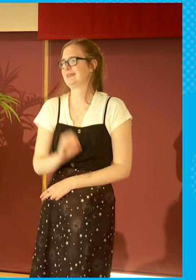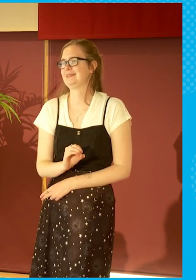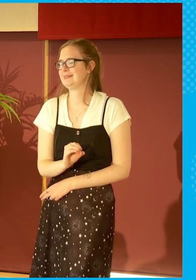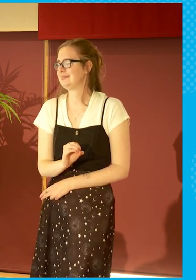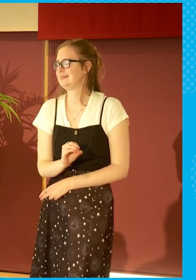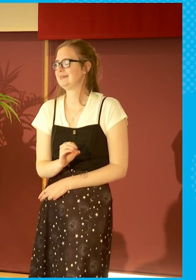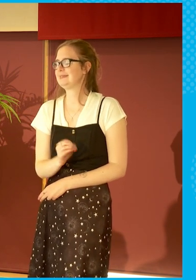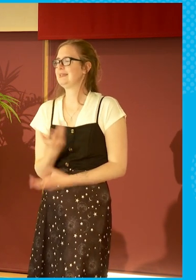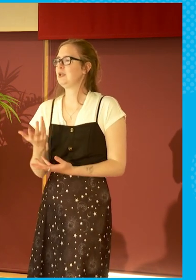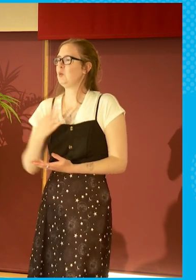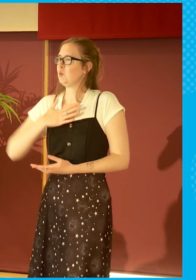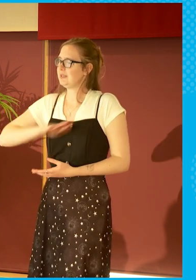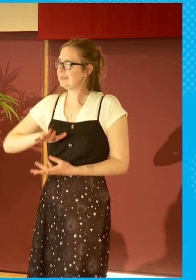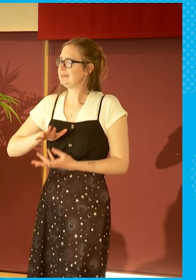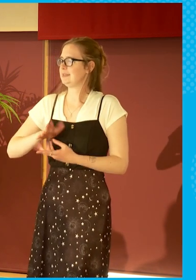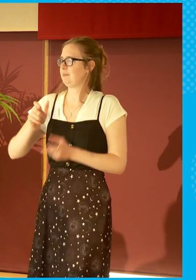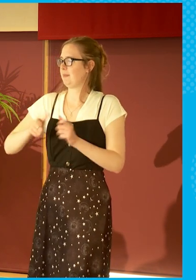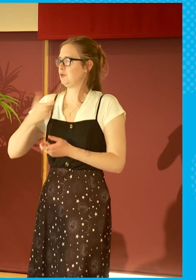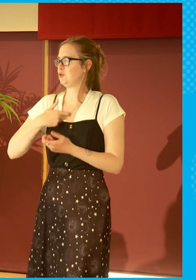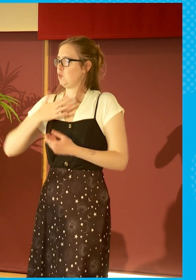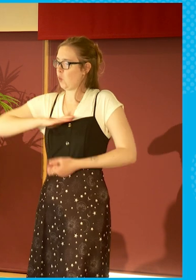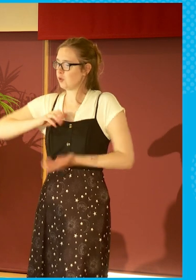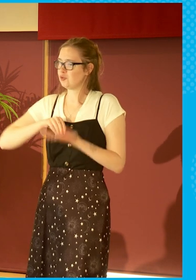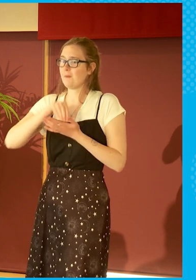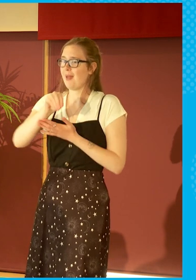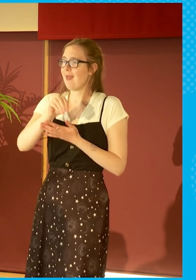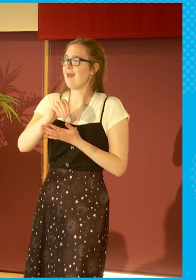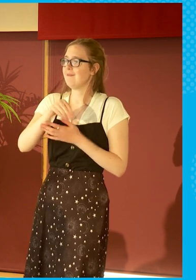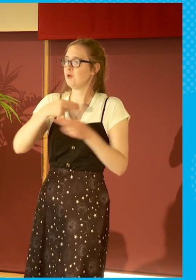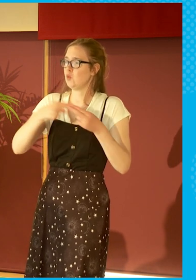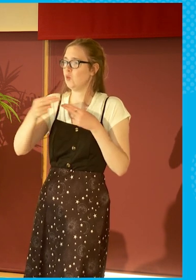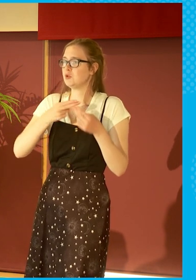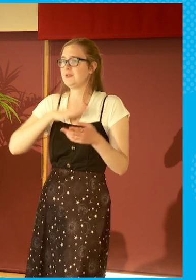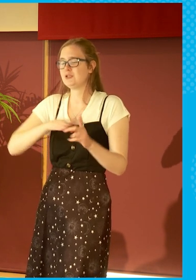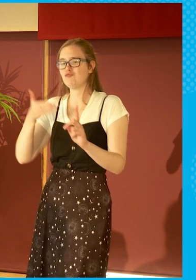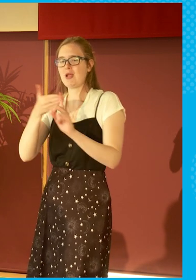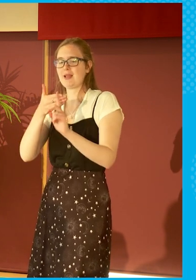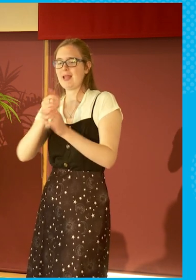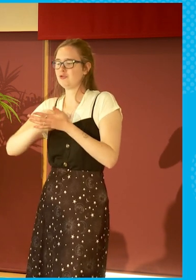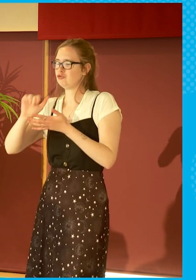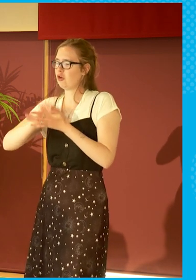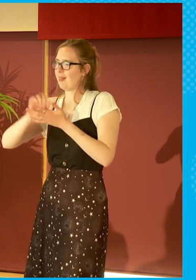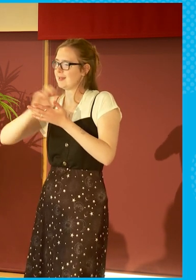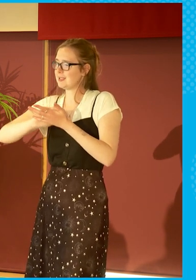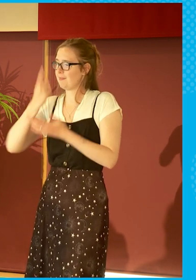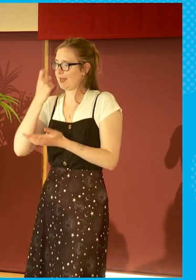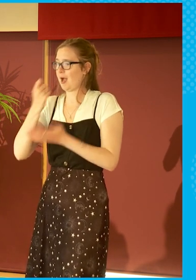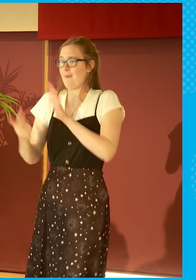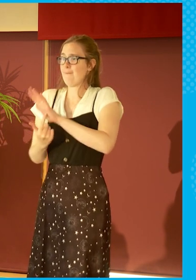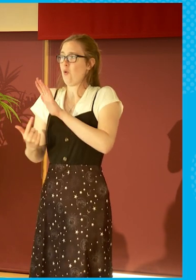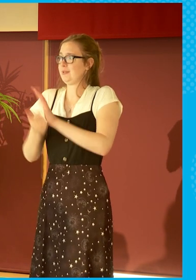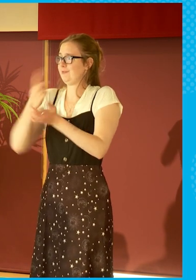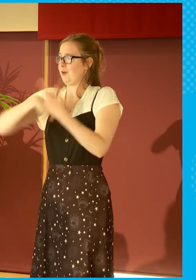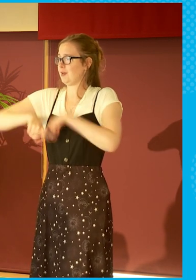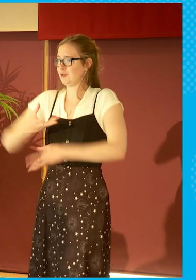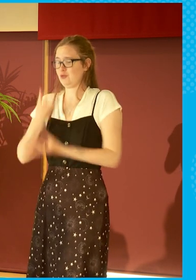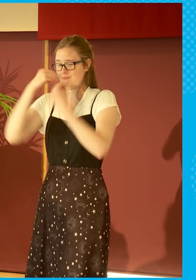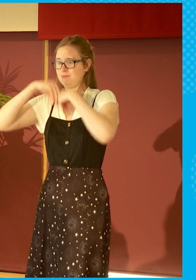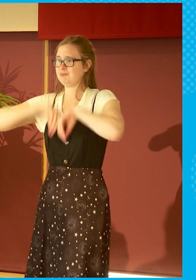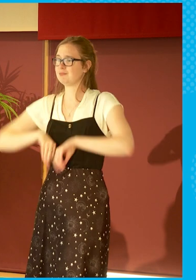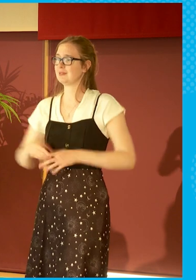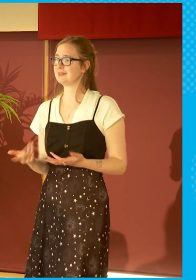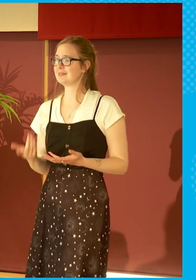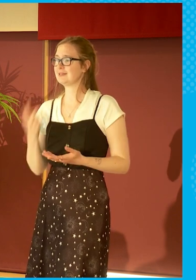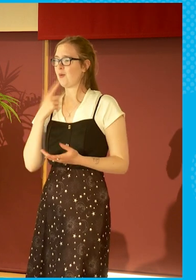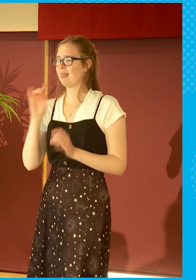our willingness to pay and our willingness to recognise that certain kinds of journalism are actually important for us. And I'll just